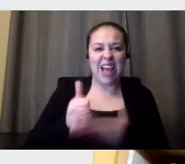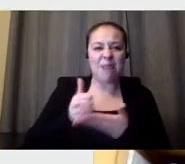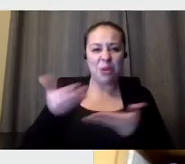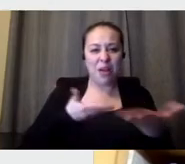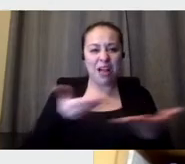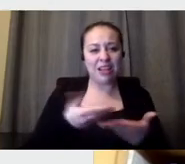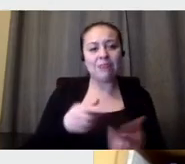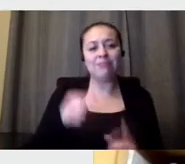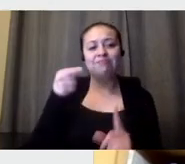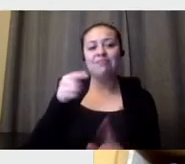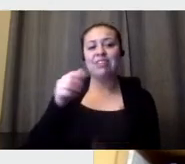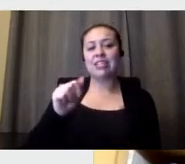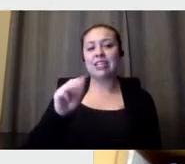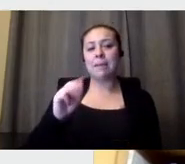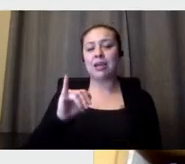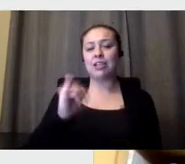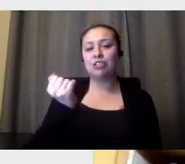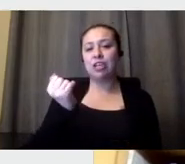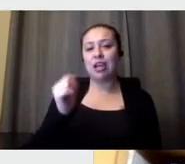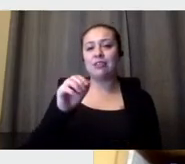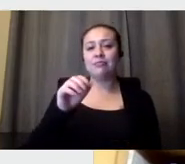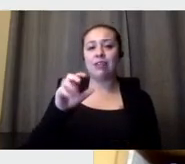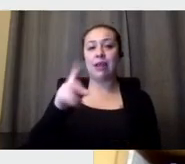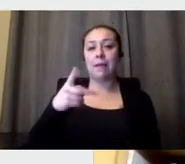Amidji Bendersky-Perez.